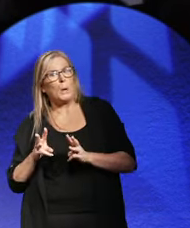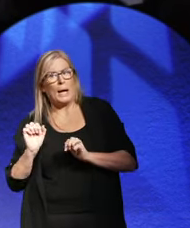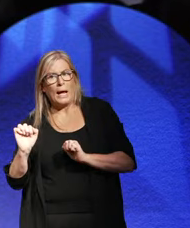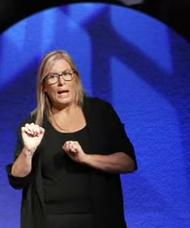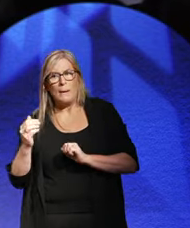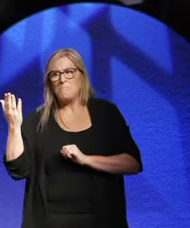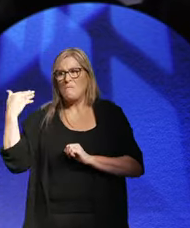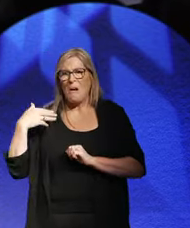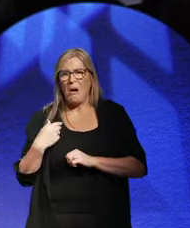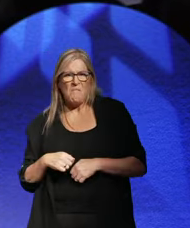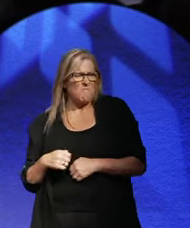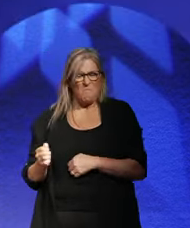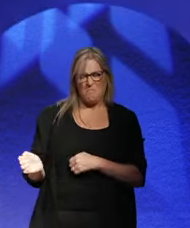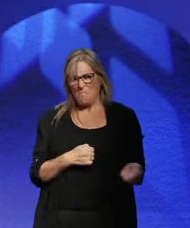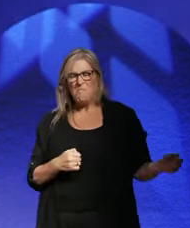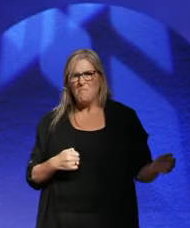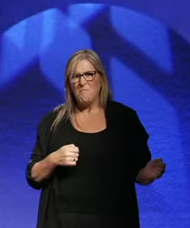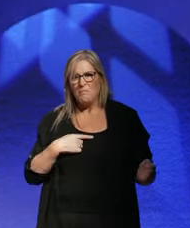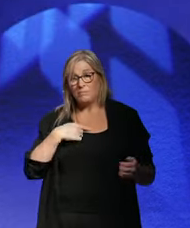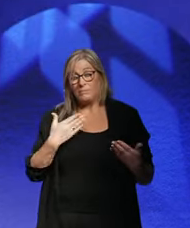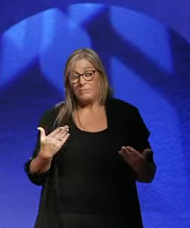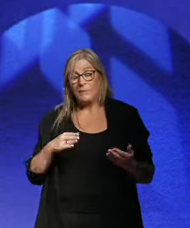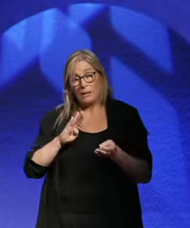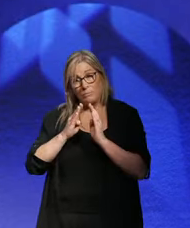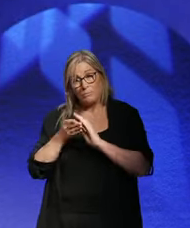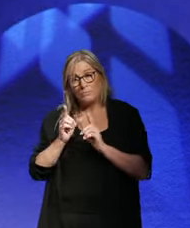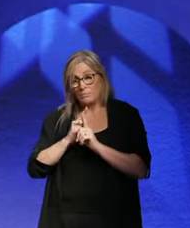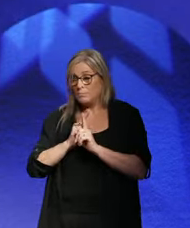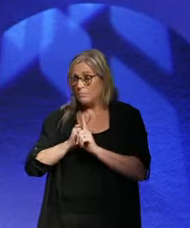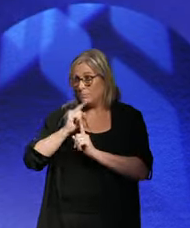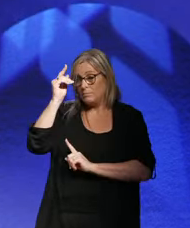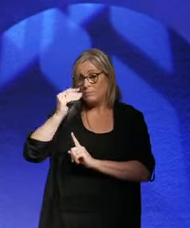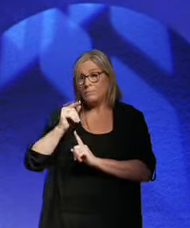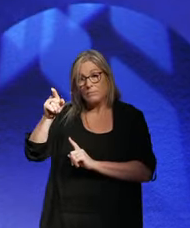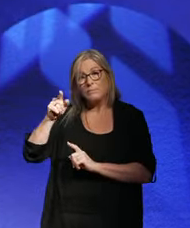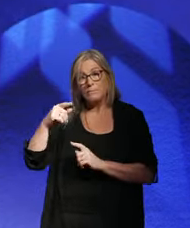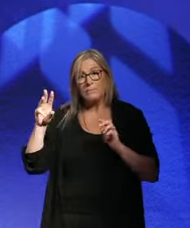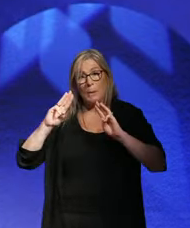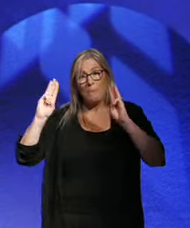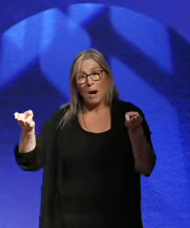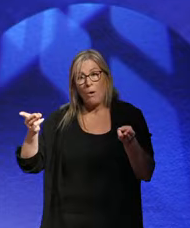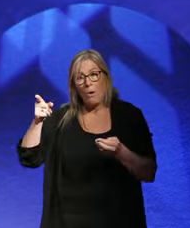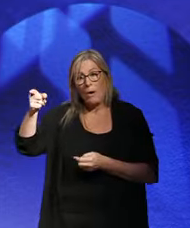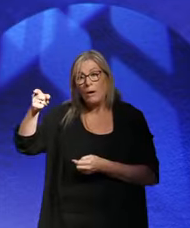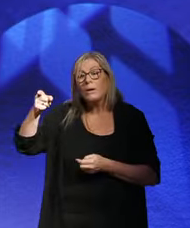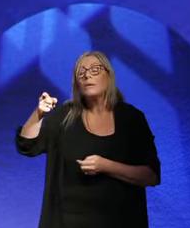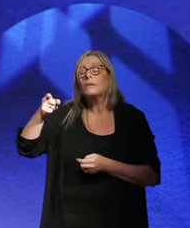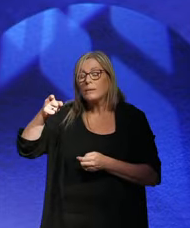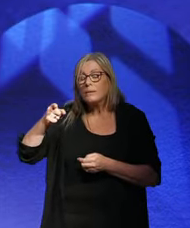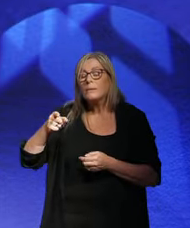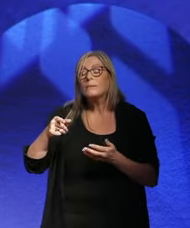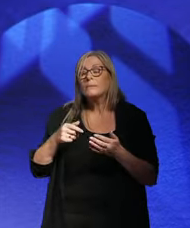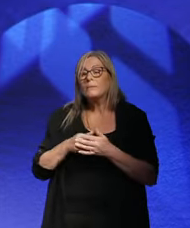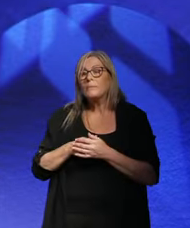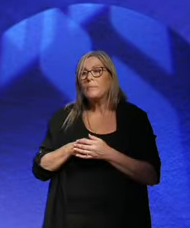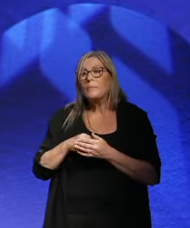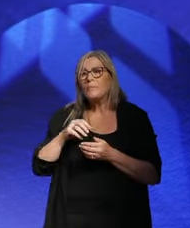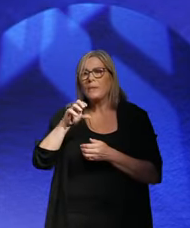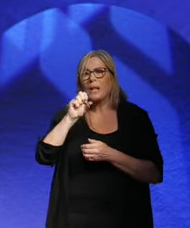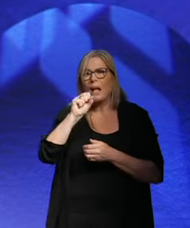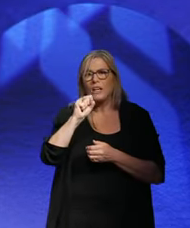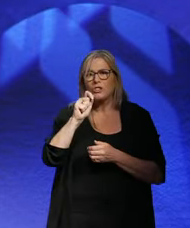spoiled brat of Europe, Germany now became a conciliatory power. First of all, Stressman signed the